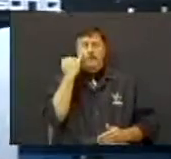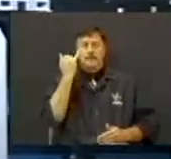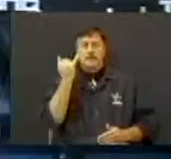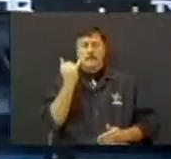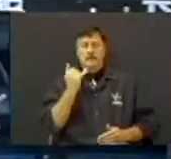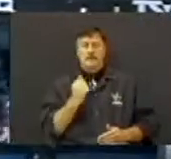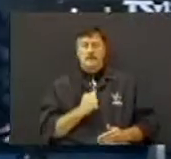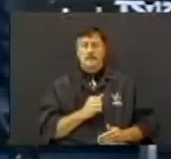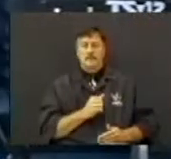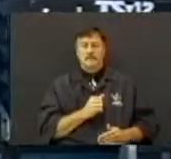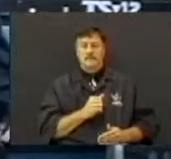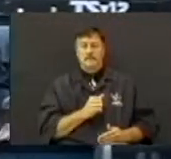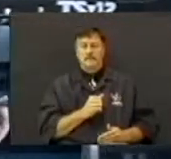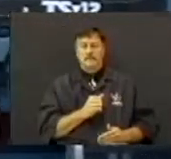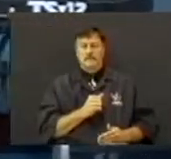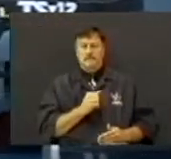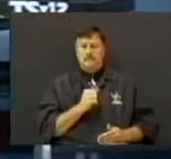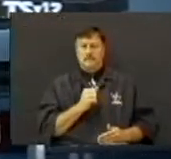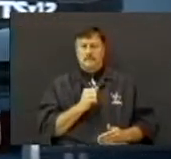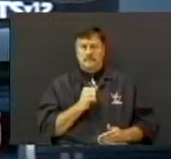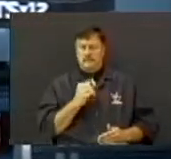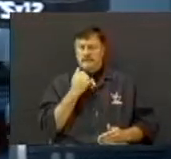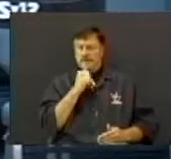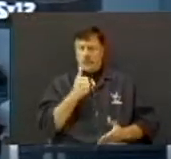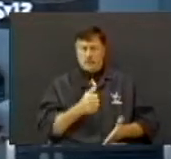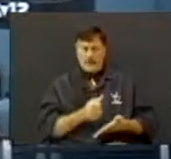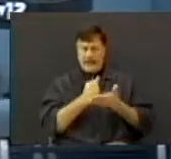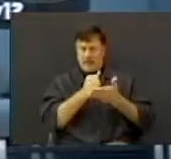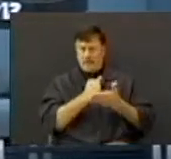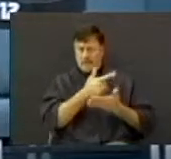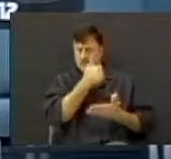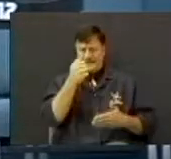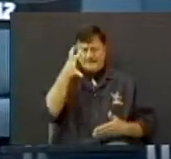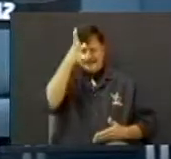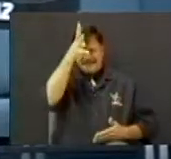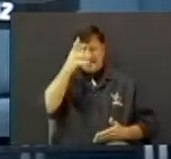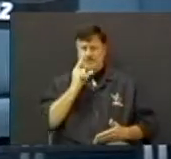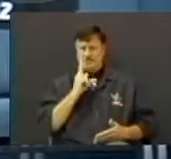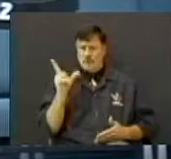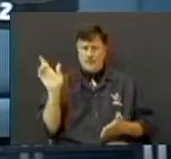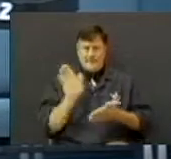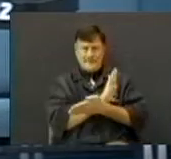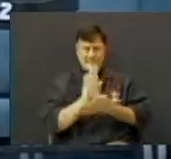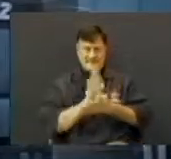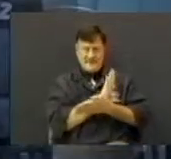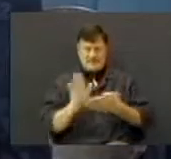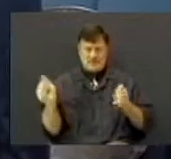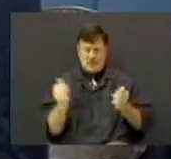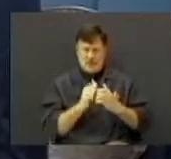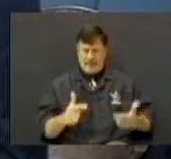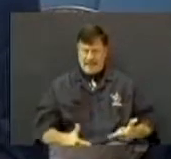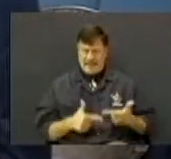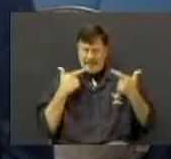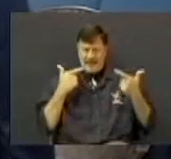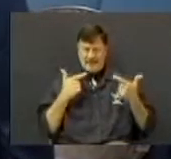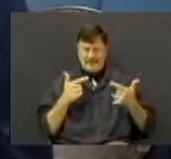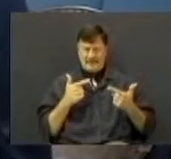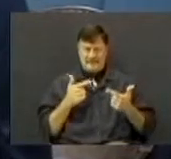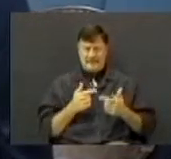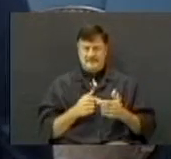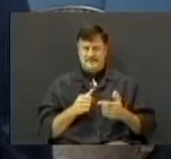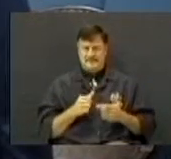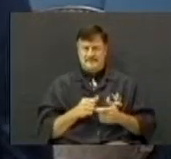us dads are going to miss them because we're so busy with life and goofing around and most of them. Come on.